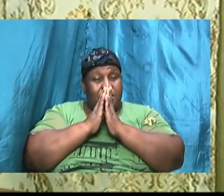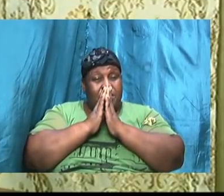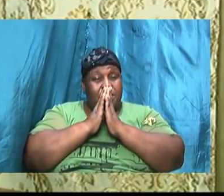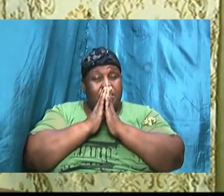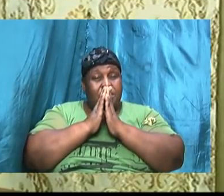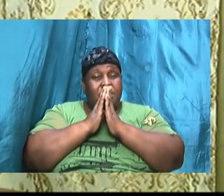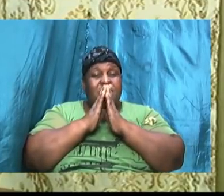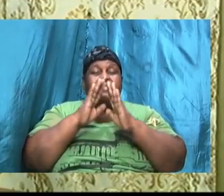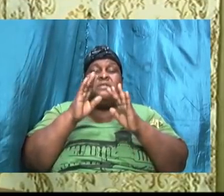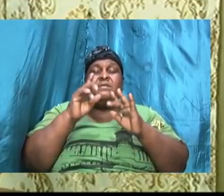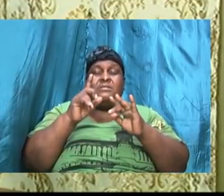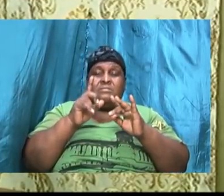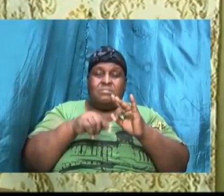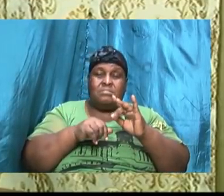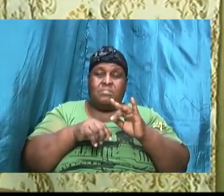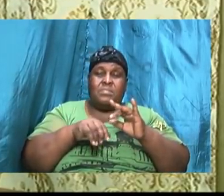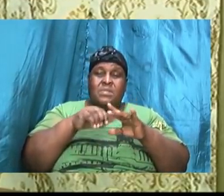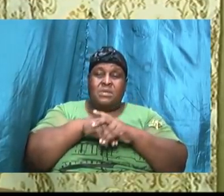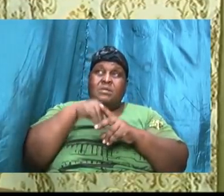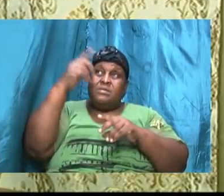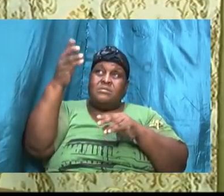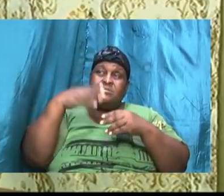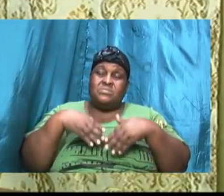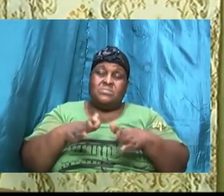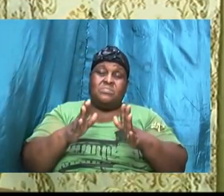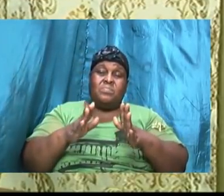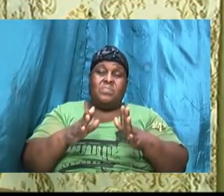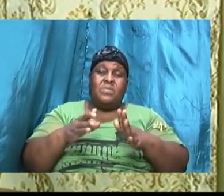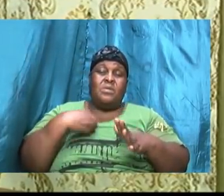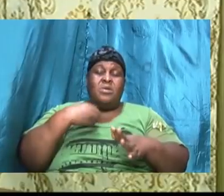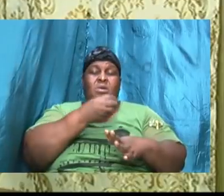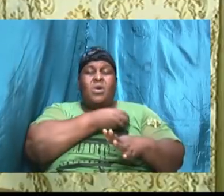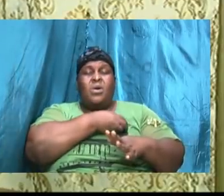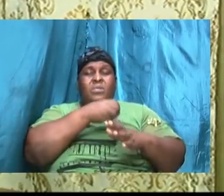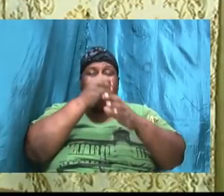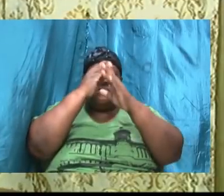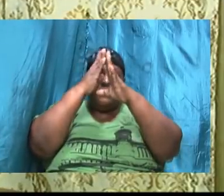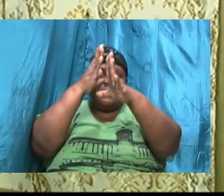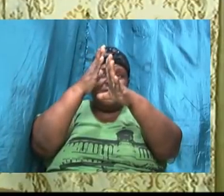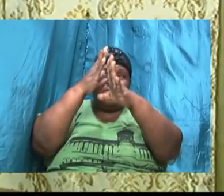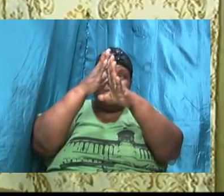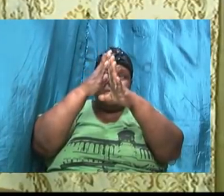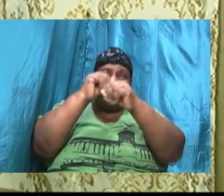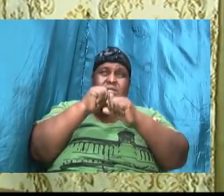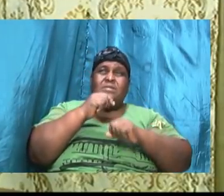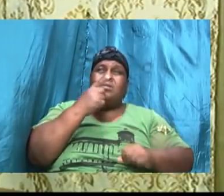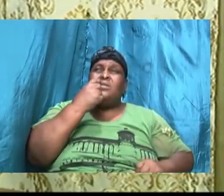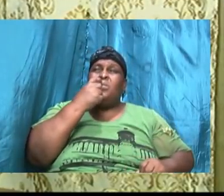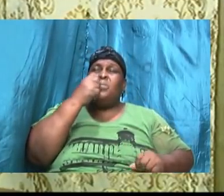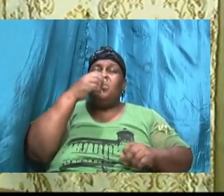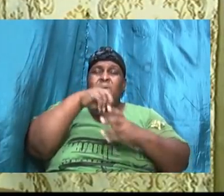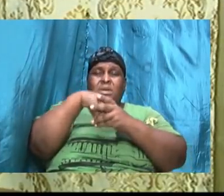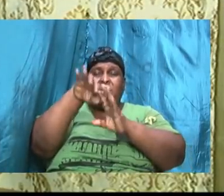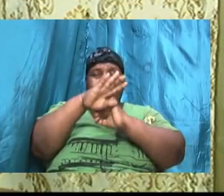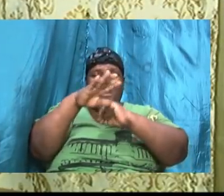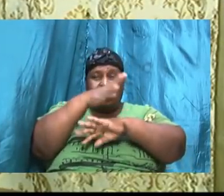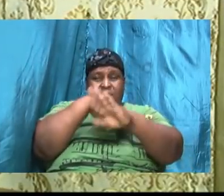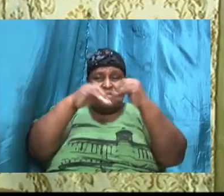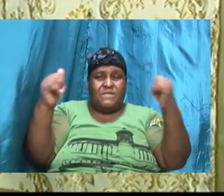then in this way our father who is in heaven